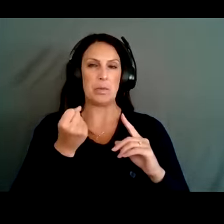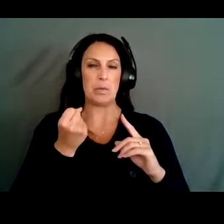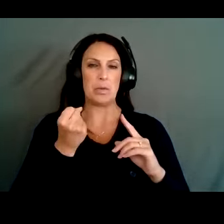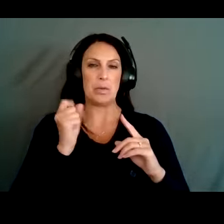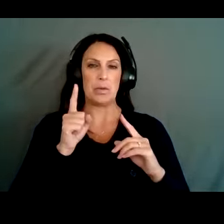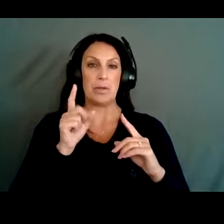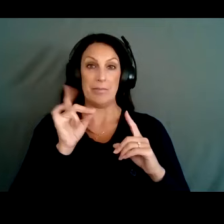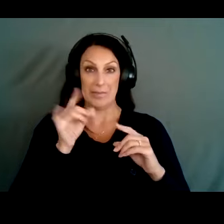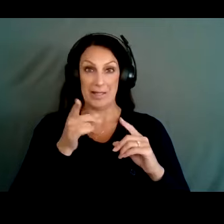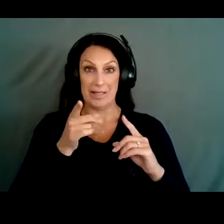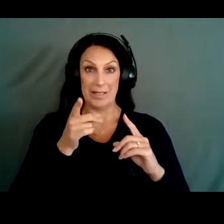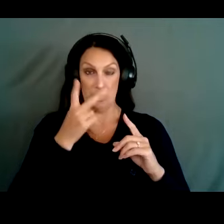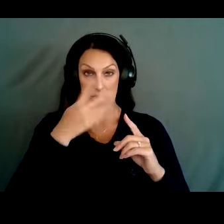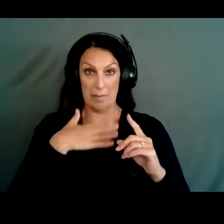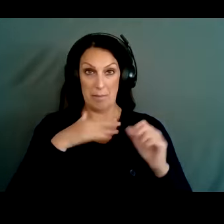Did you guys lose my screen?